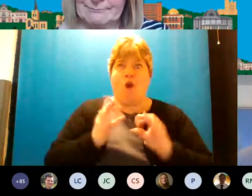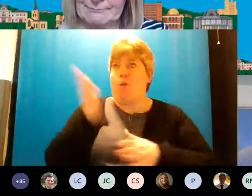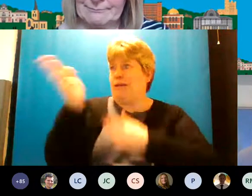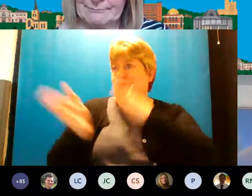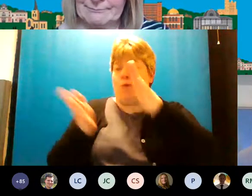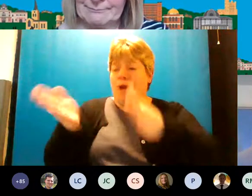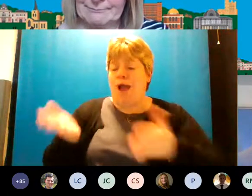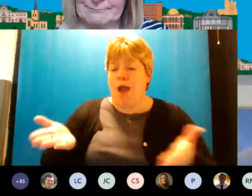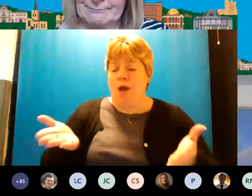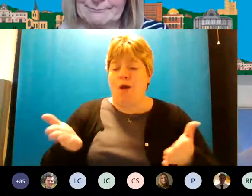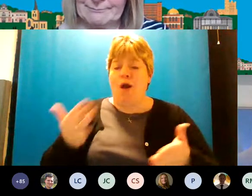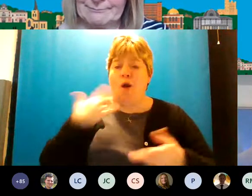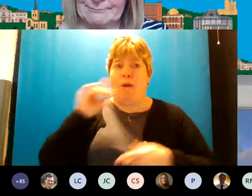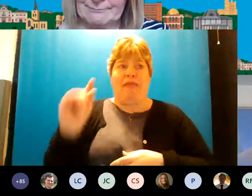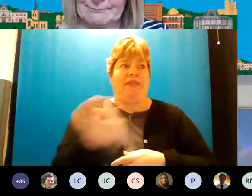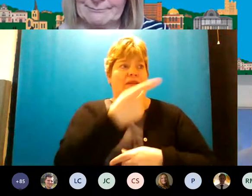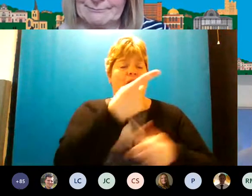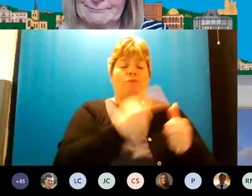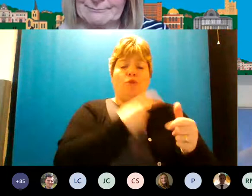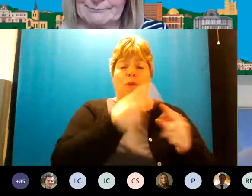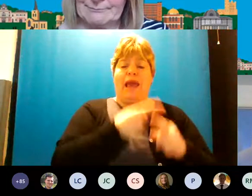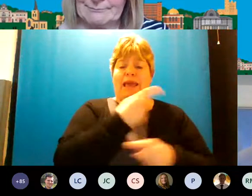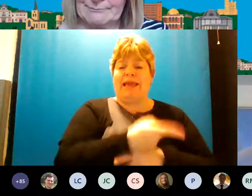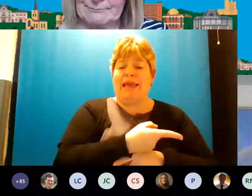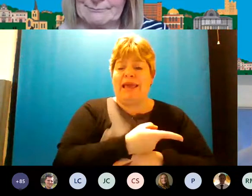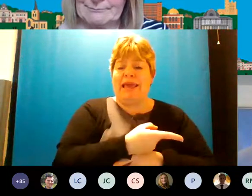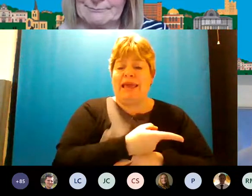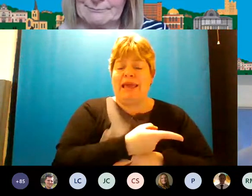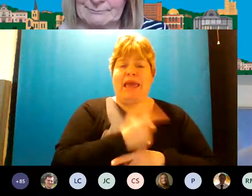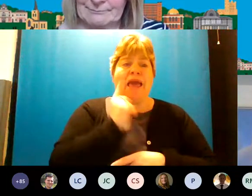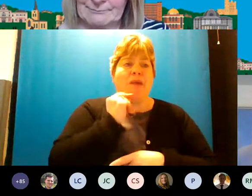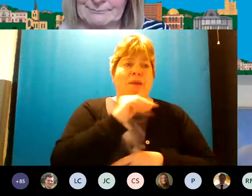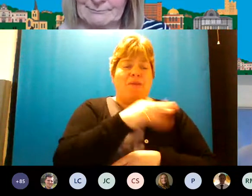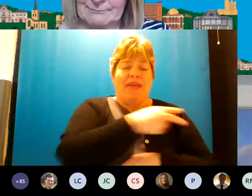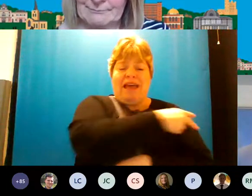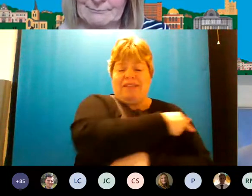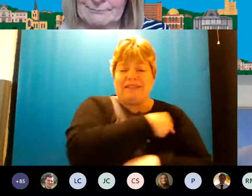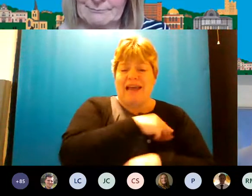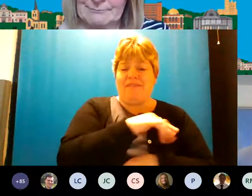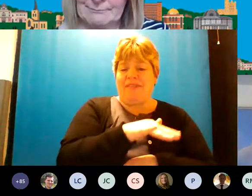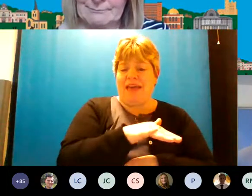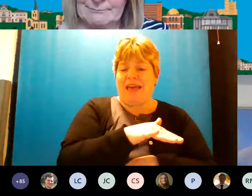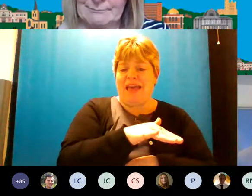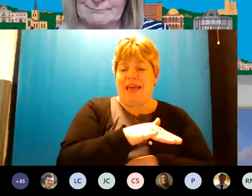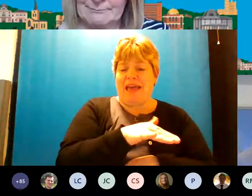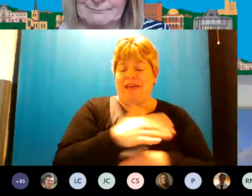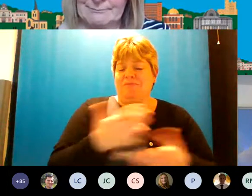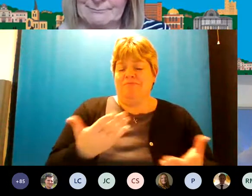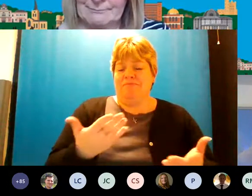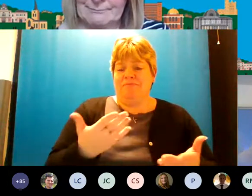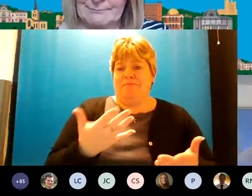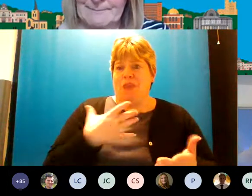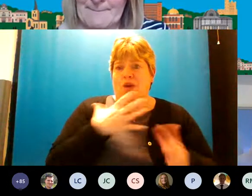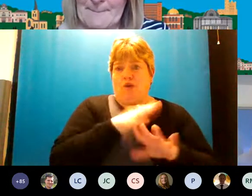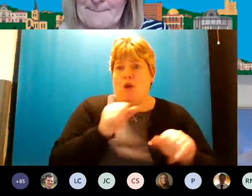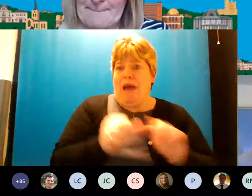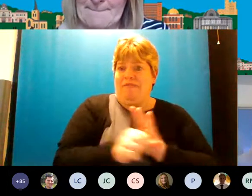and when they turn up at a and e they're not people there the staff uh don't necessarily have the skills to be able to deal